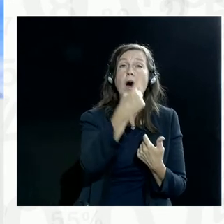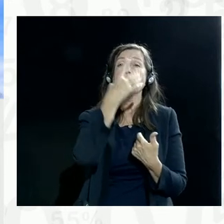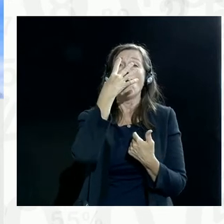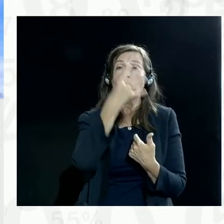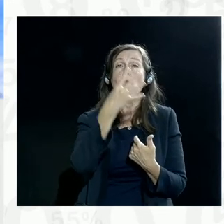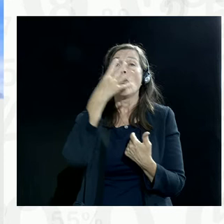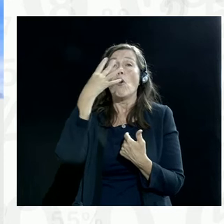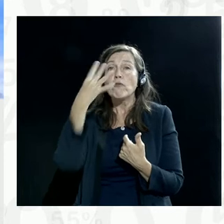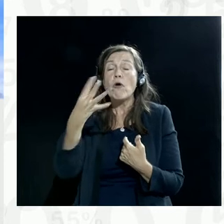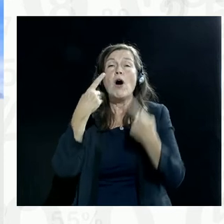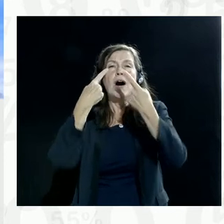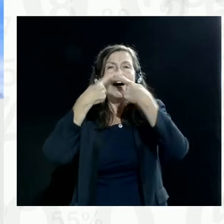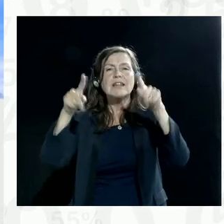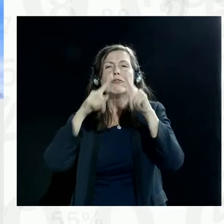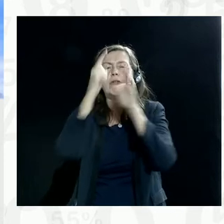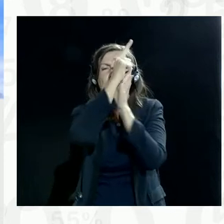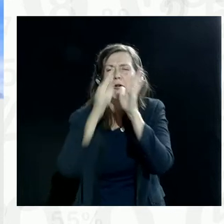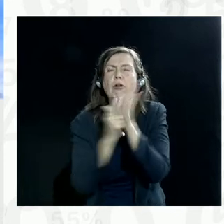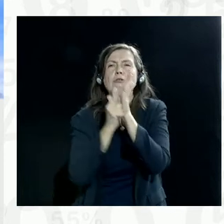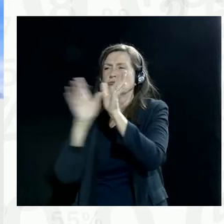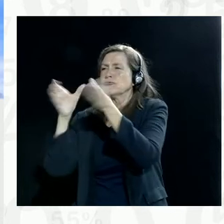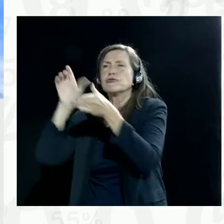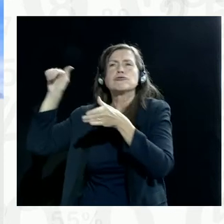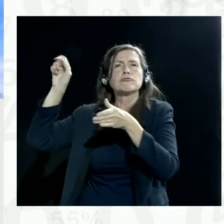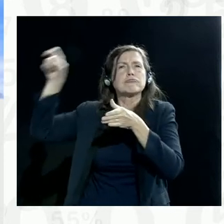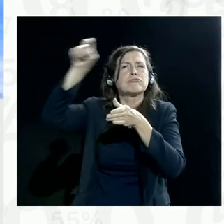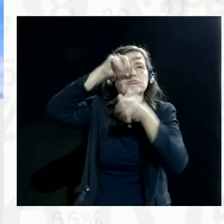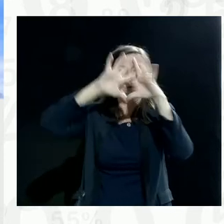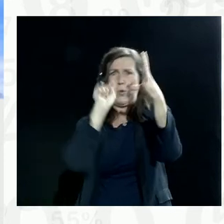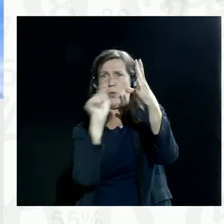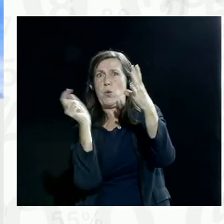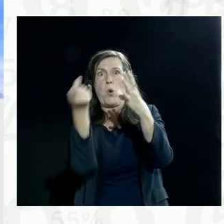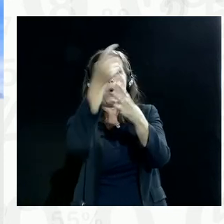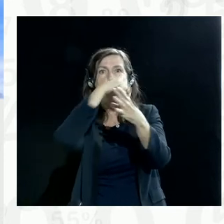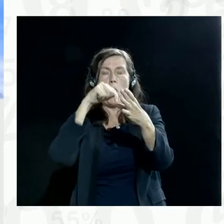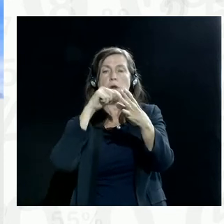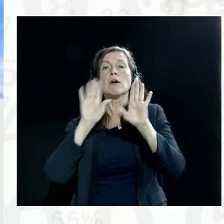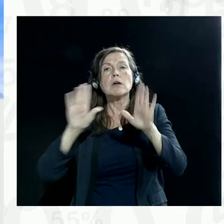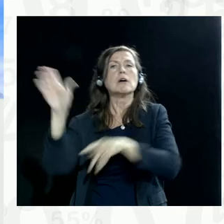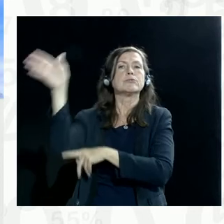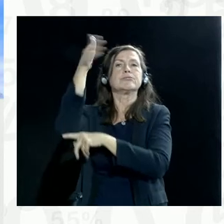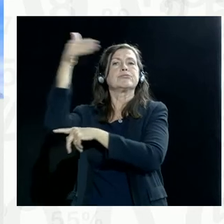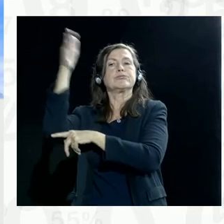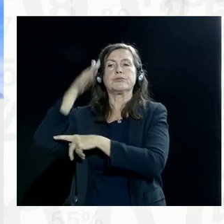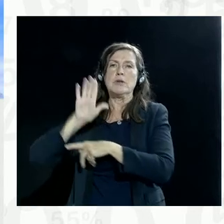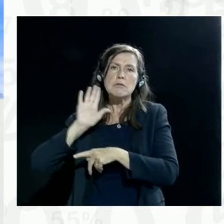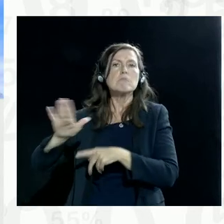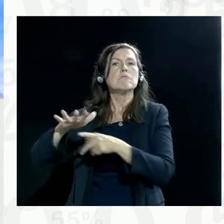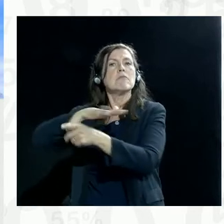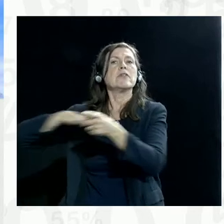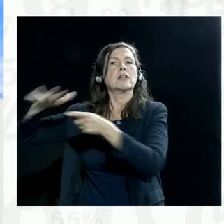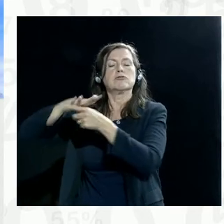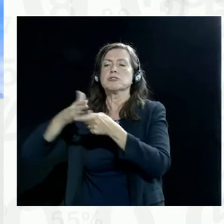jurisdictions across the world that have at the national level, some form of